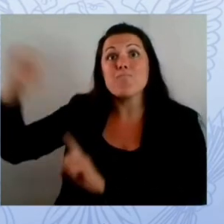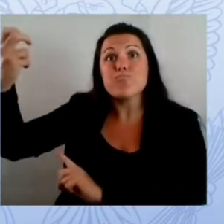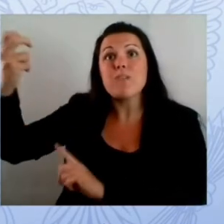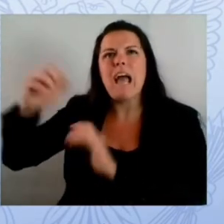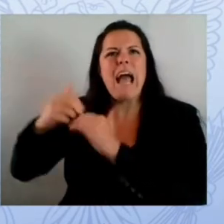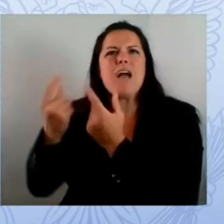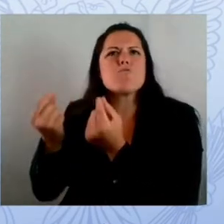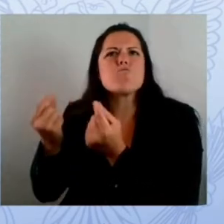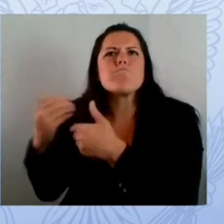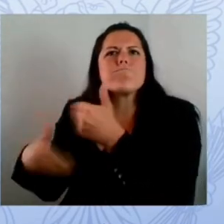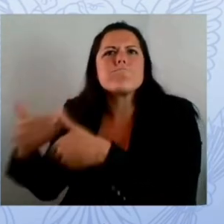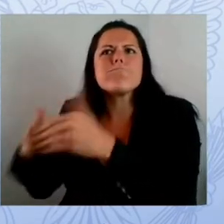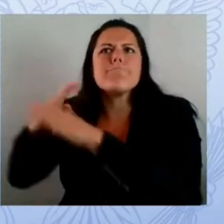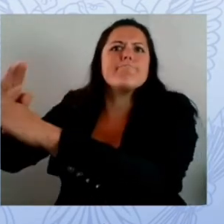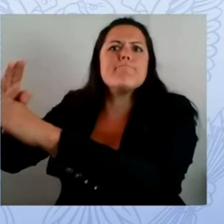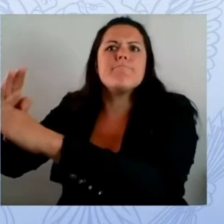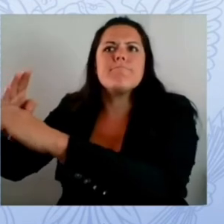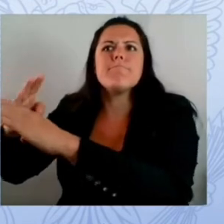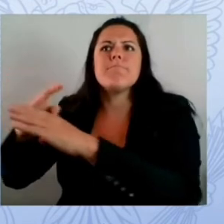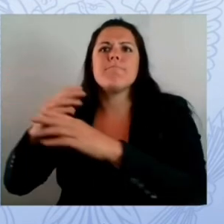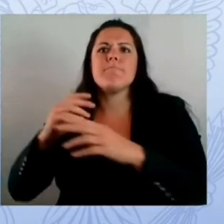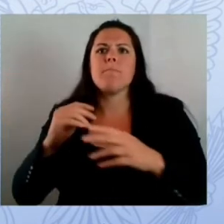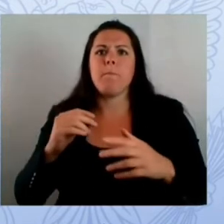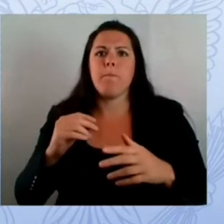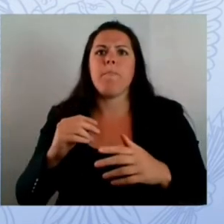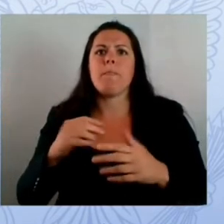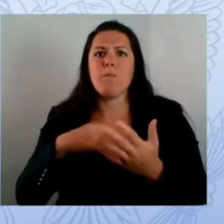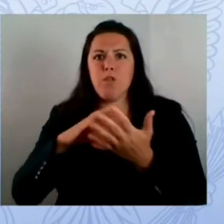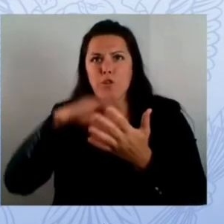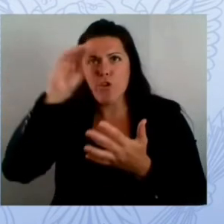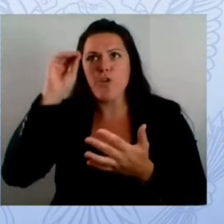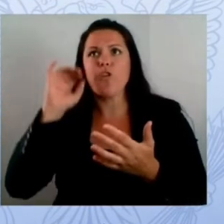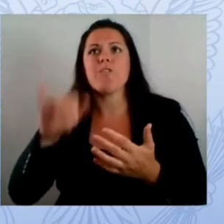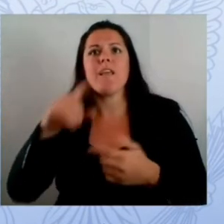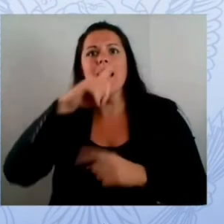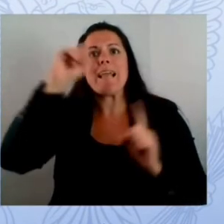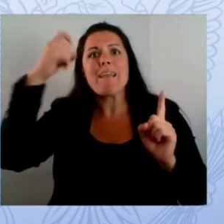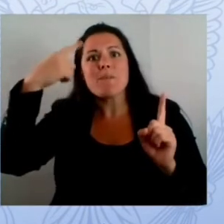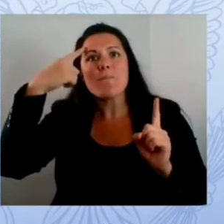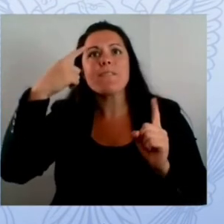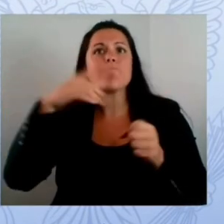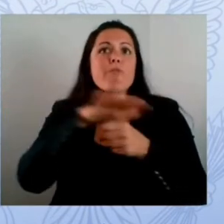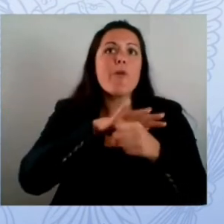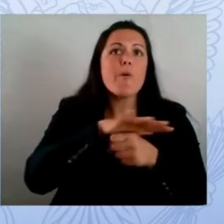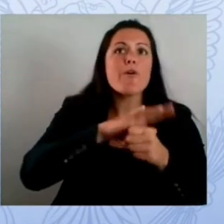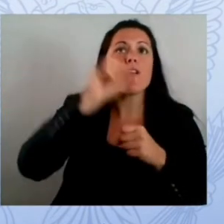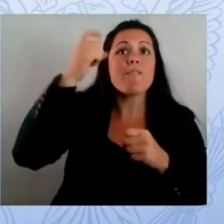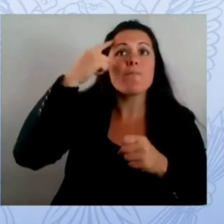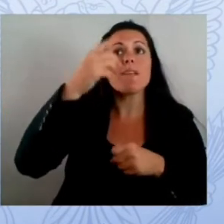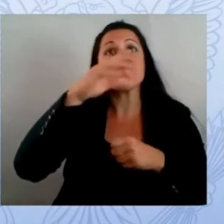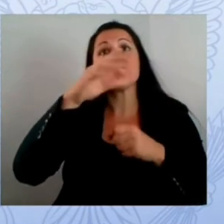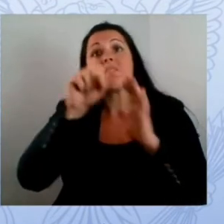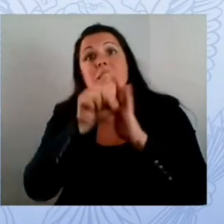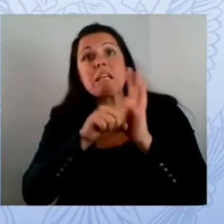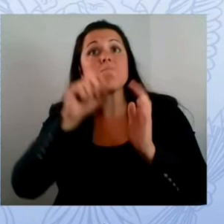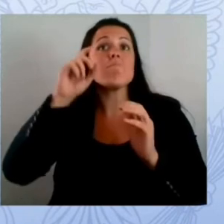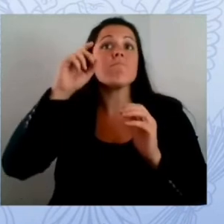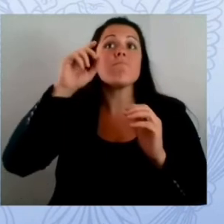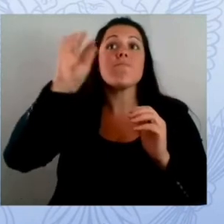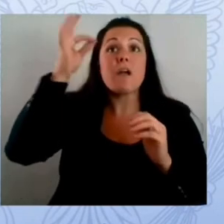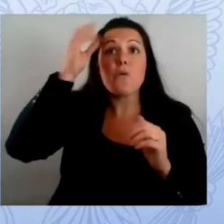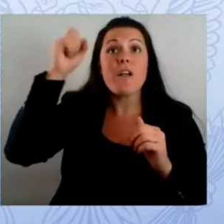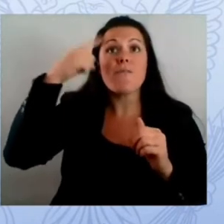and a thank you to the leaders who made those commitments happen and we brought together people people who do the work each day